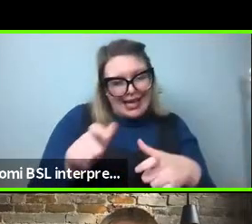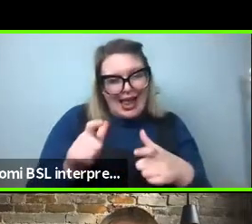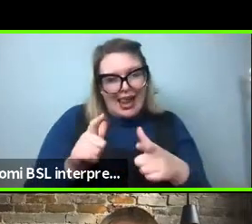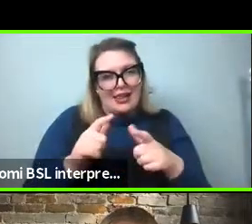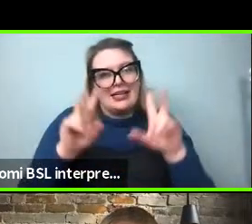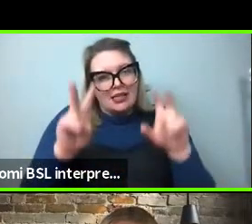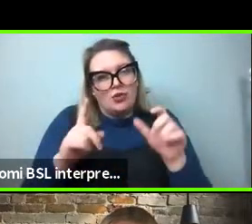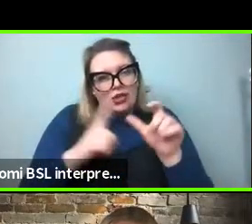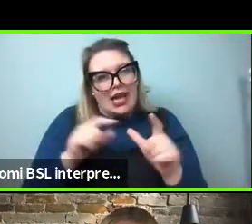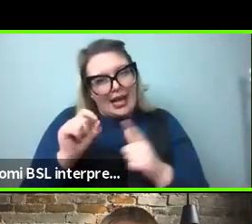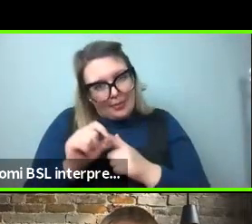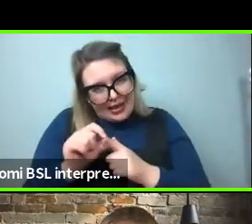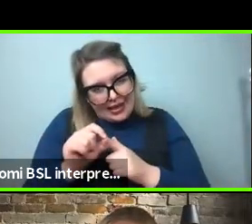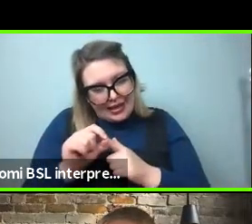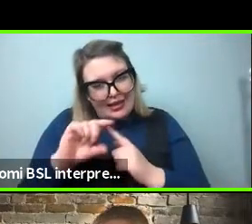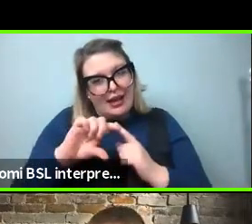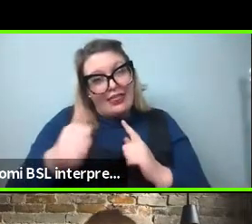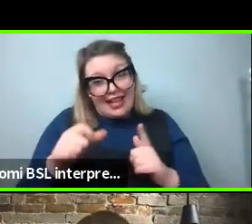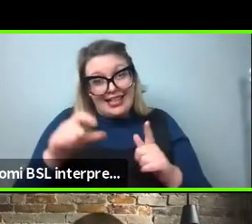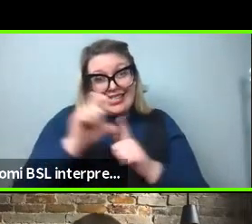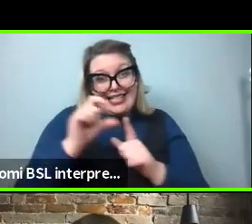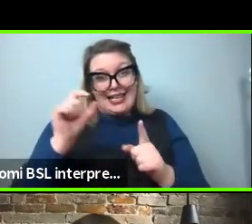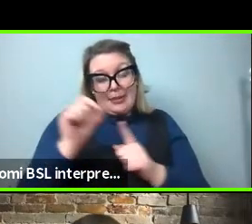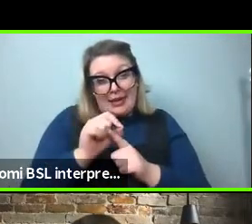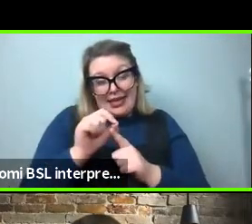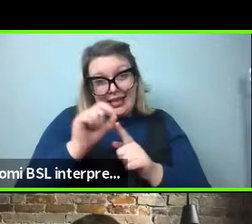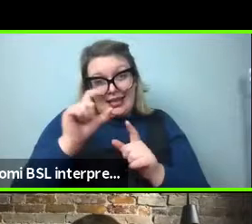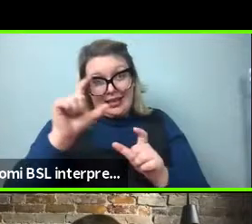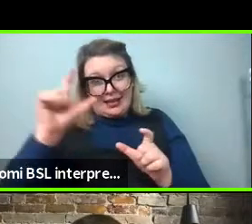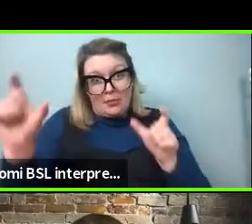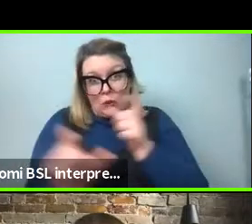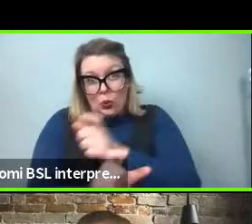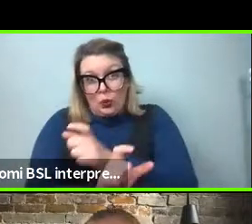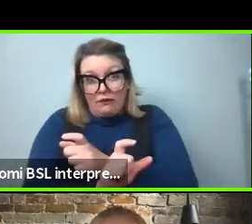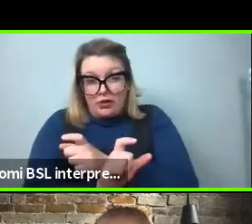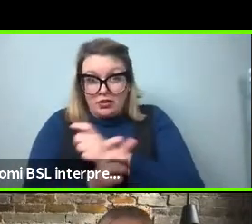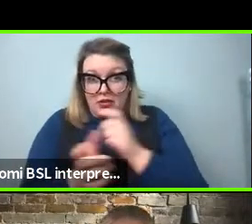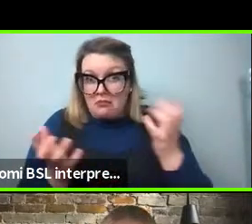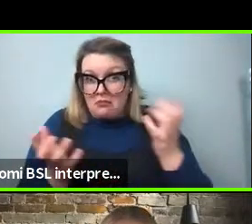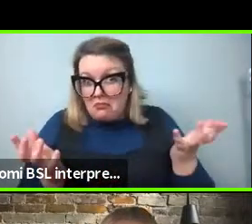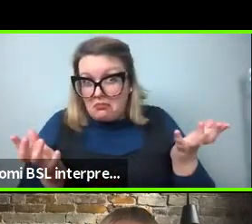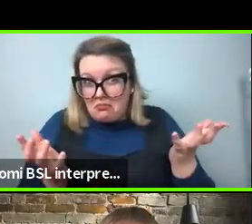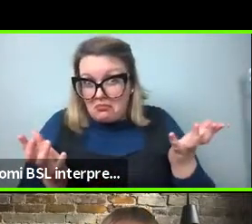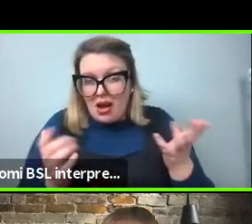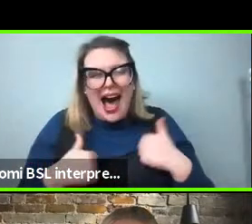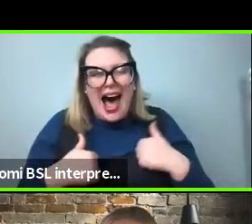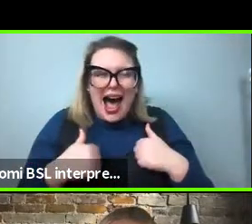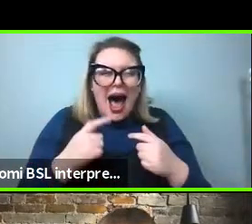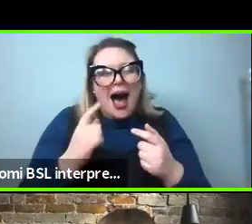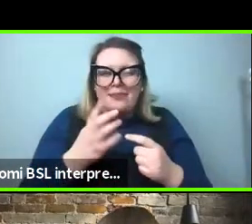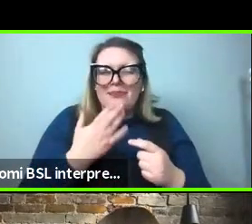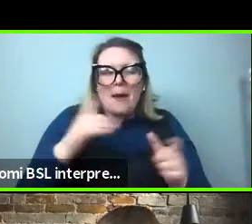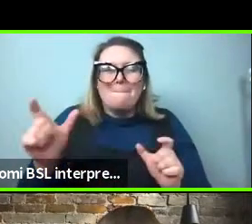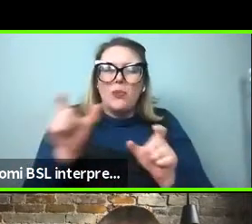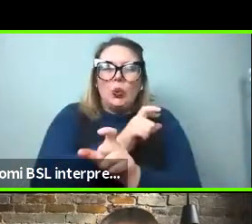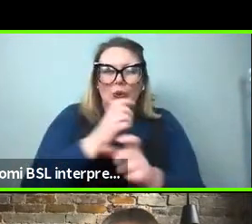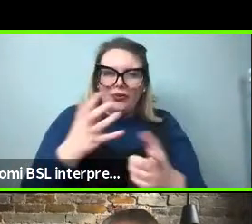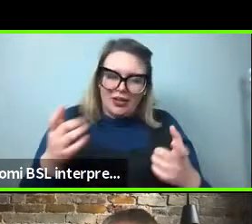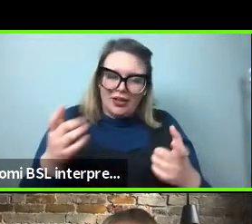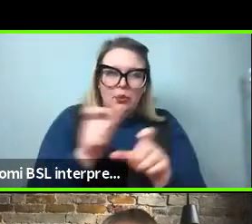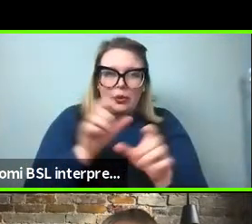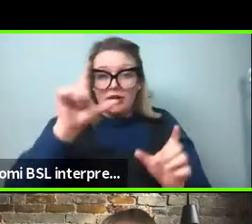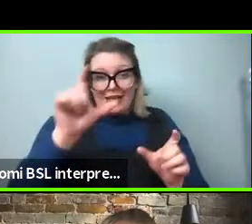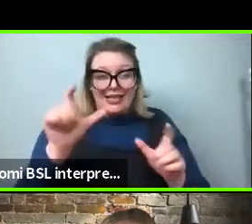And then the whole DP has moved. I mean, again, we're just using movement as a metaphor, right? Moved to the initial